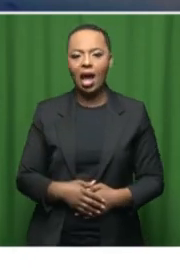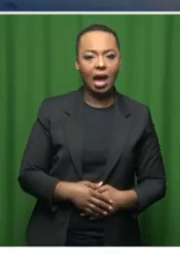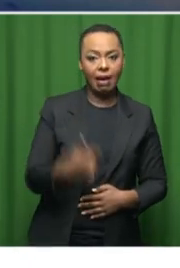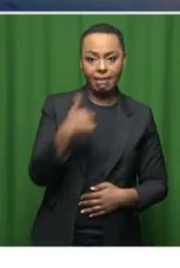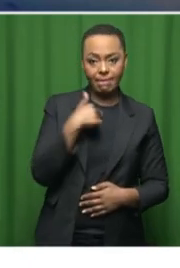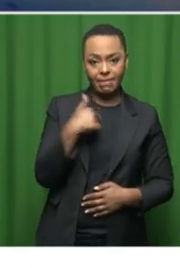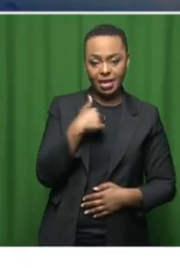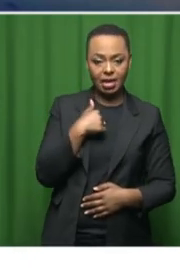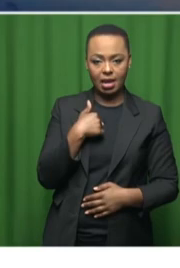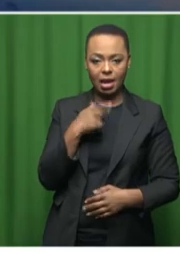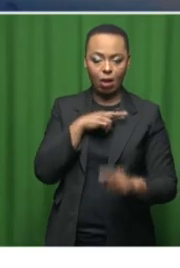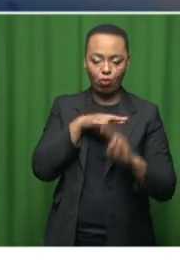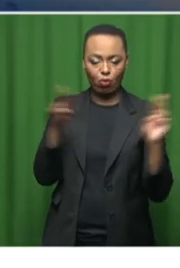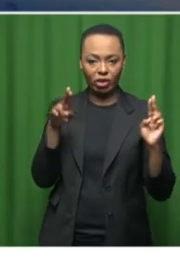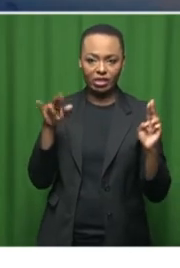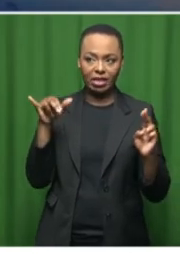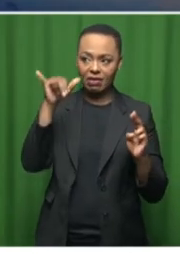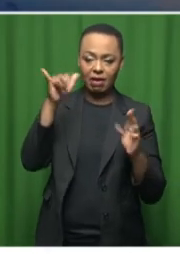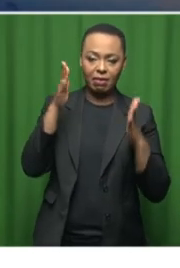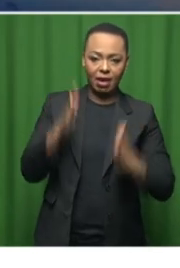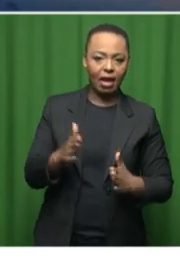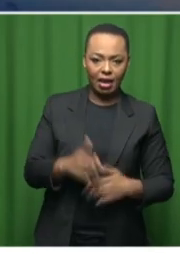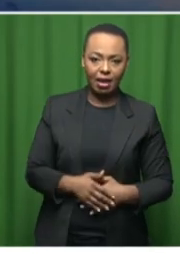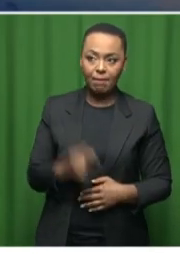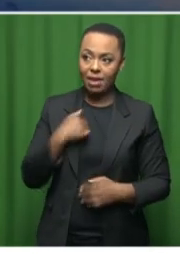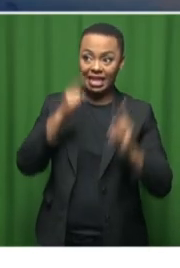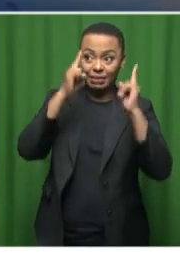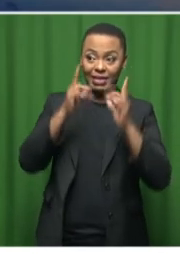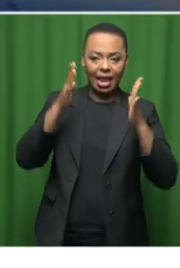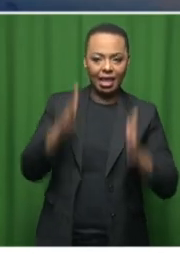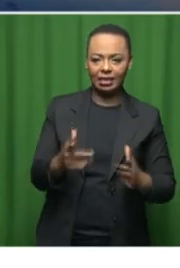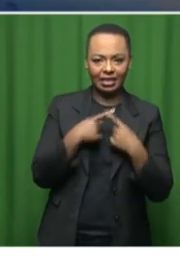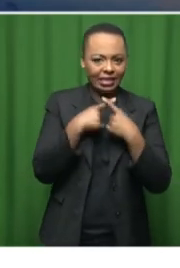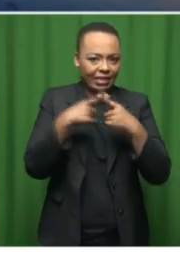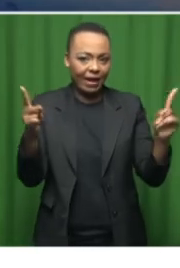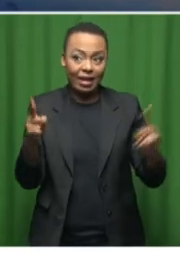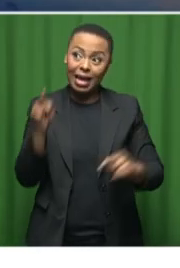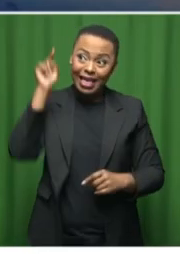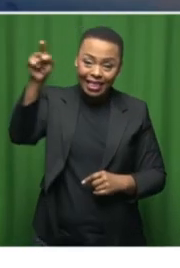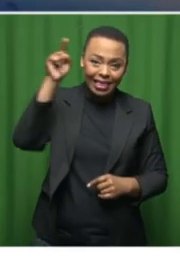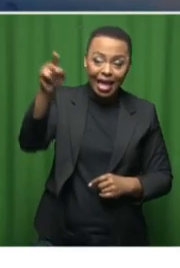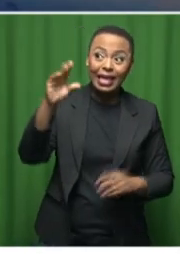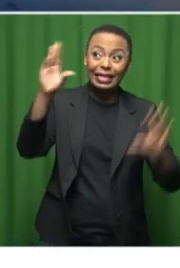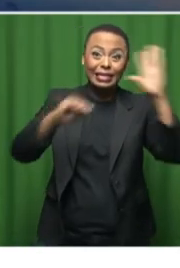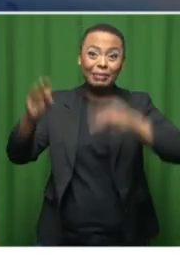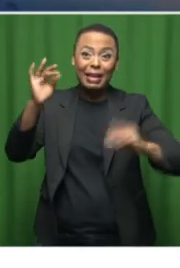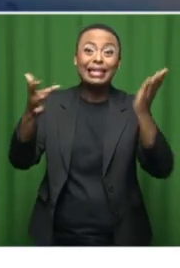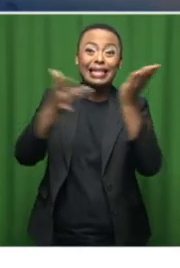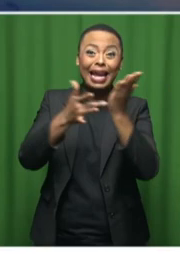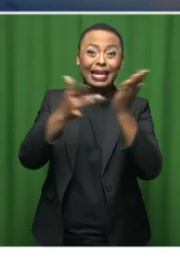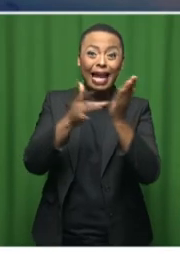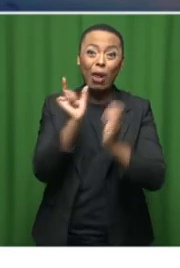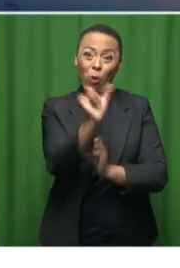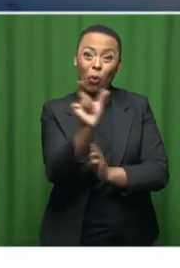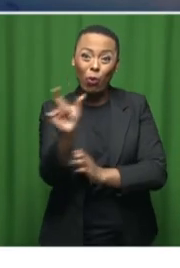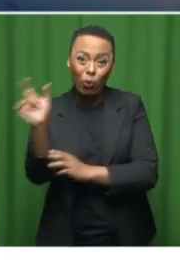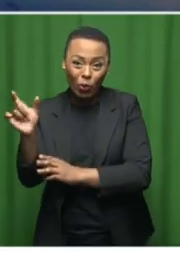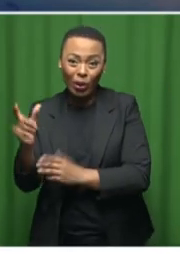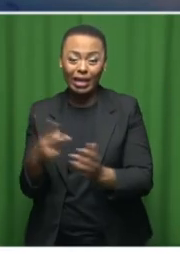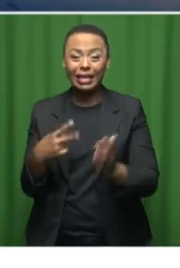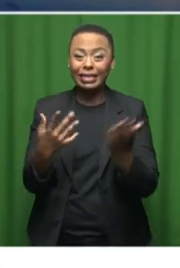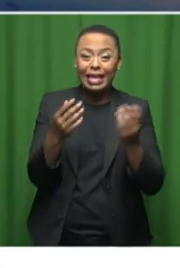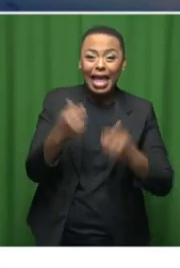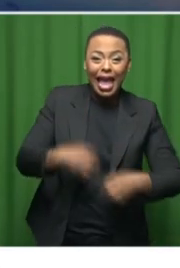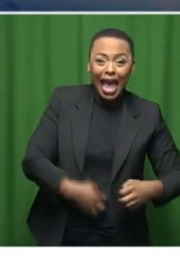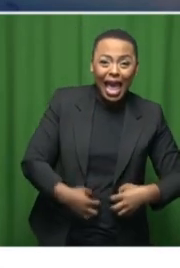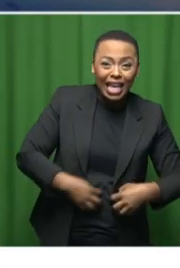an aviator. I'm not a specialist. There they speak technical issues. They speak about the engine. They